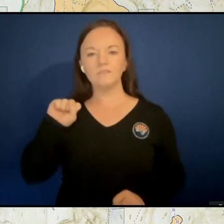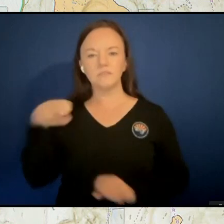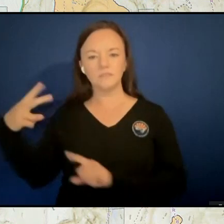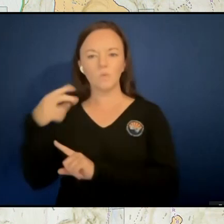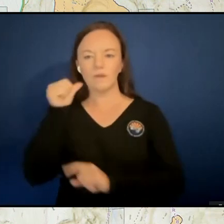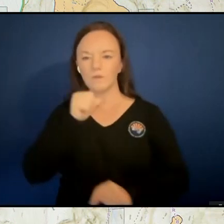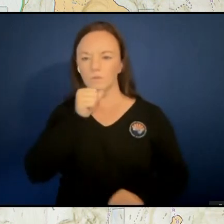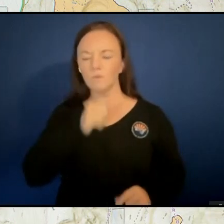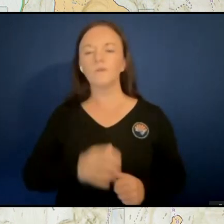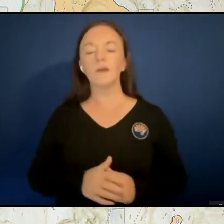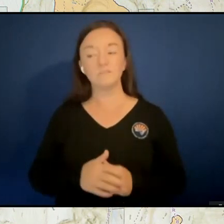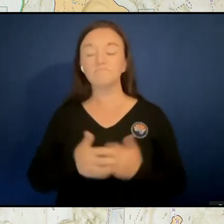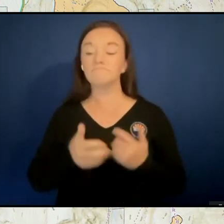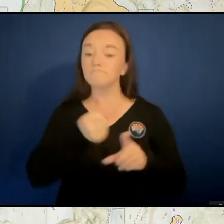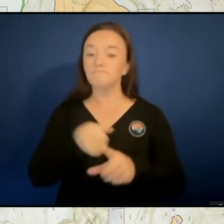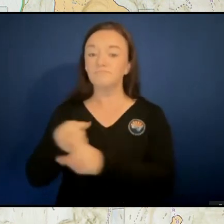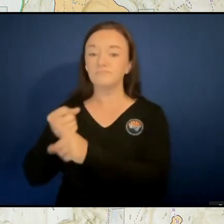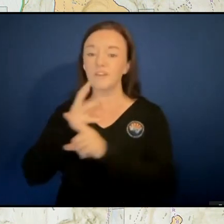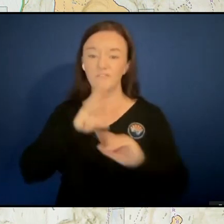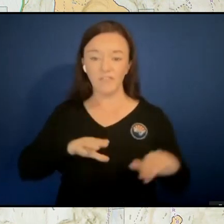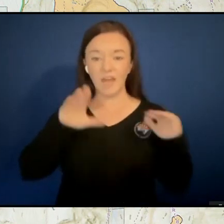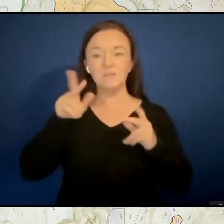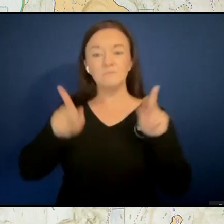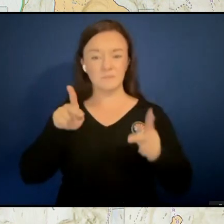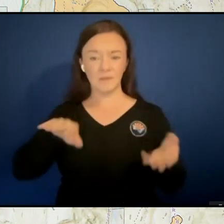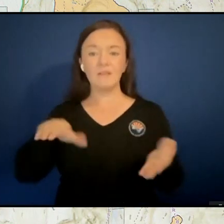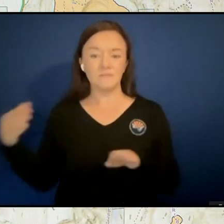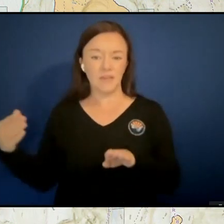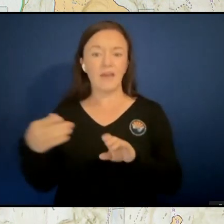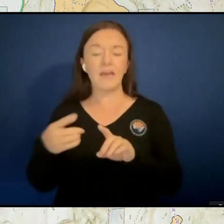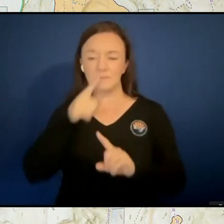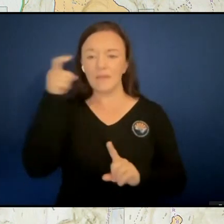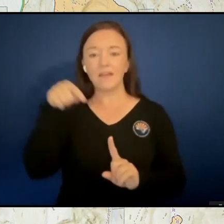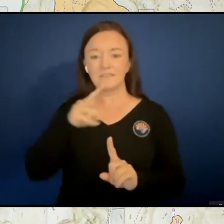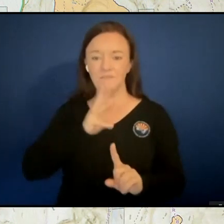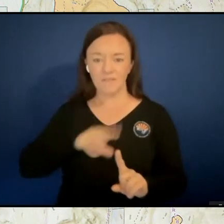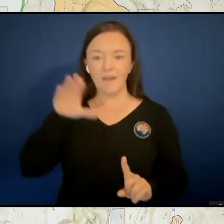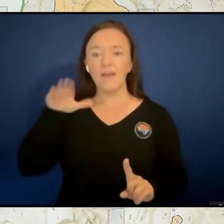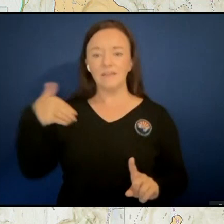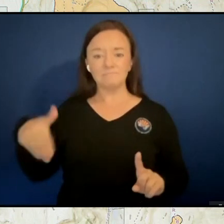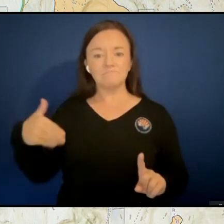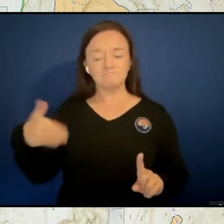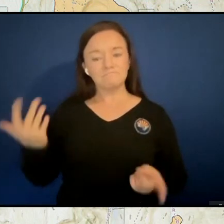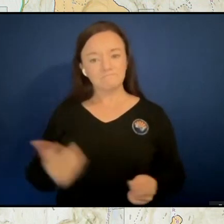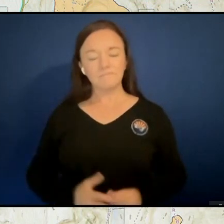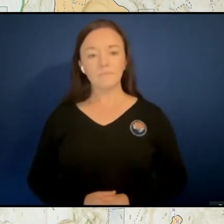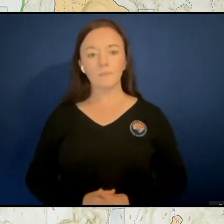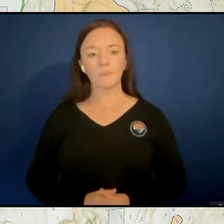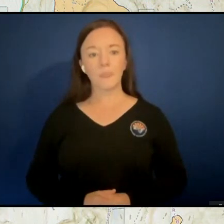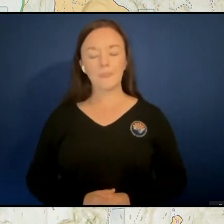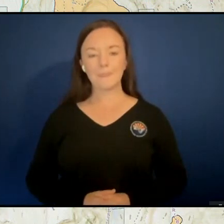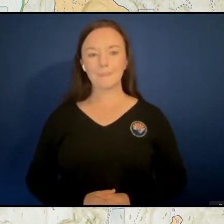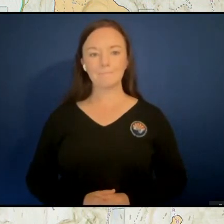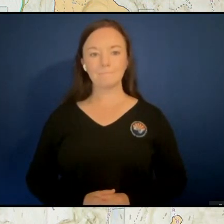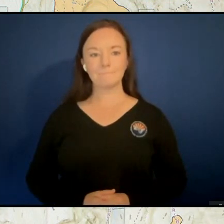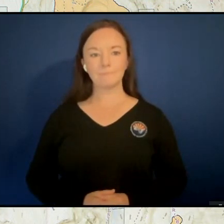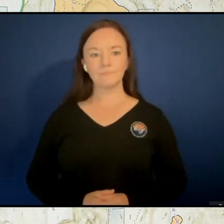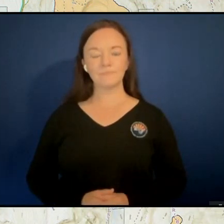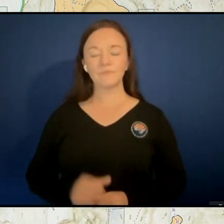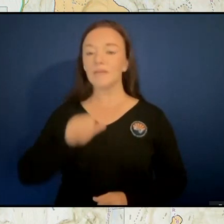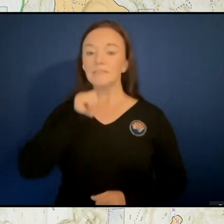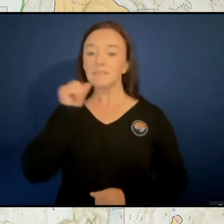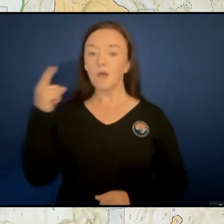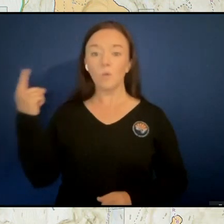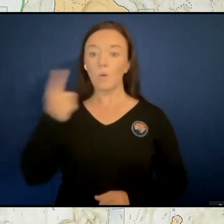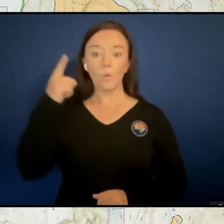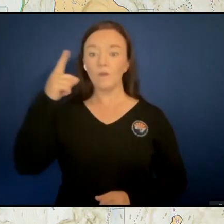occurred and there's been loss of life that has occurred. And, and, um, it hasn't always been because of the first